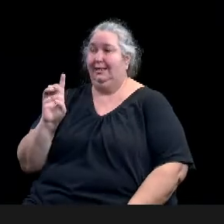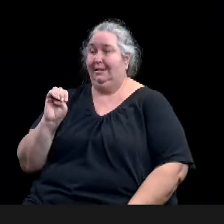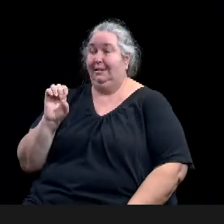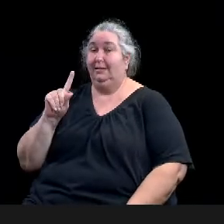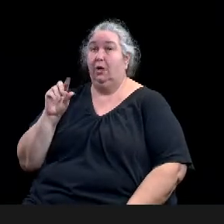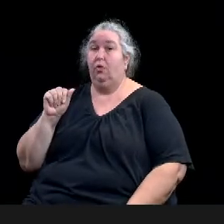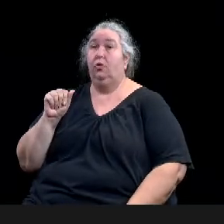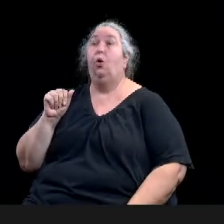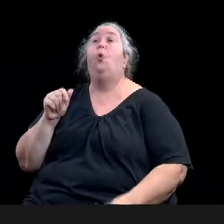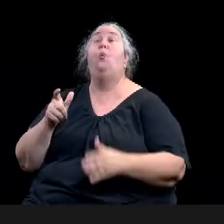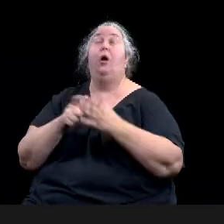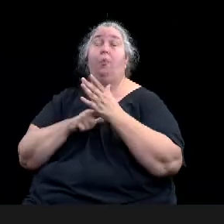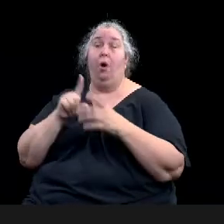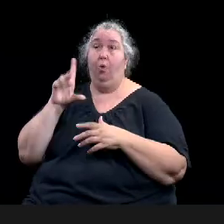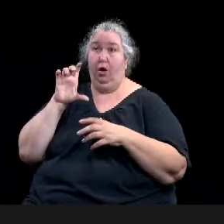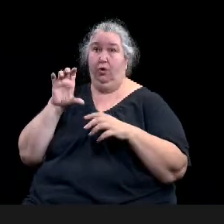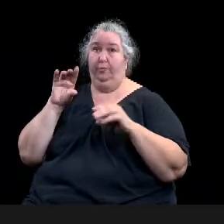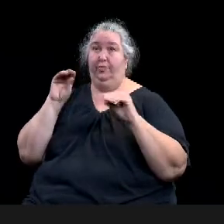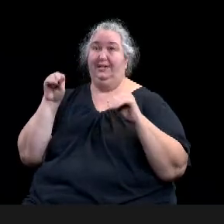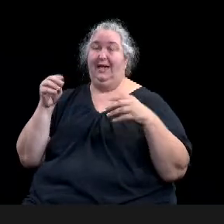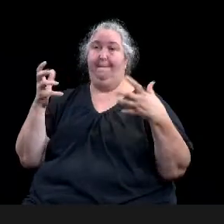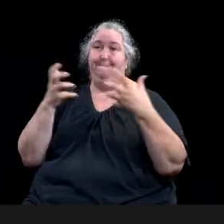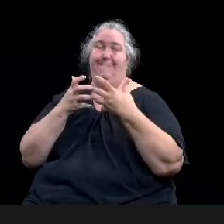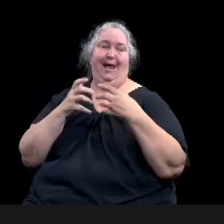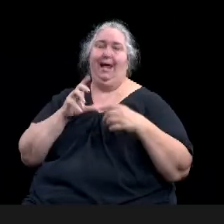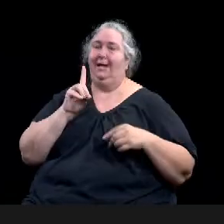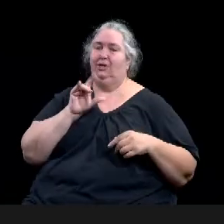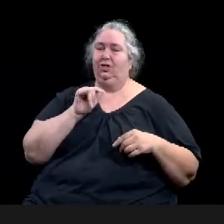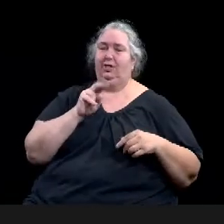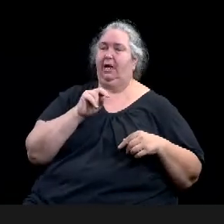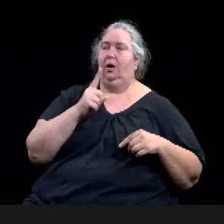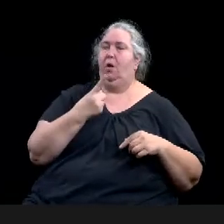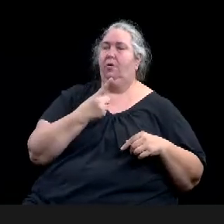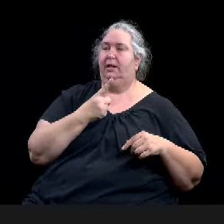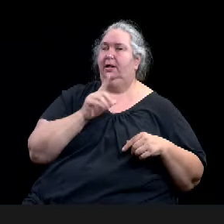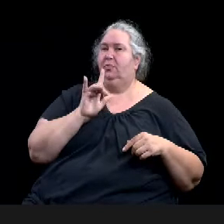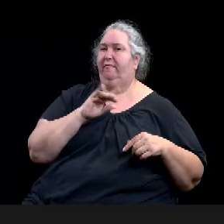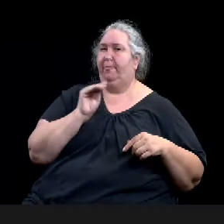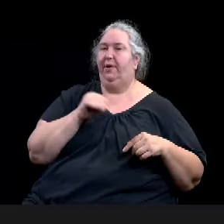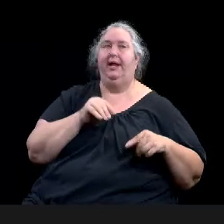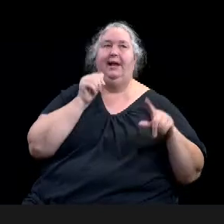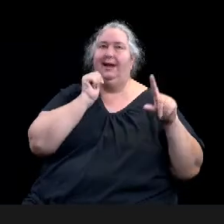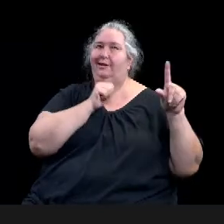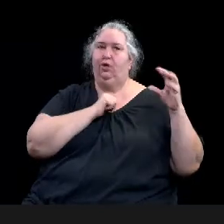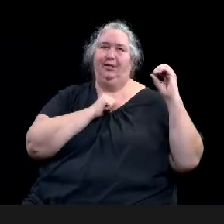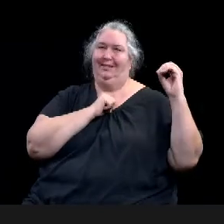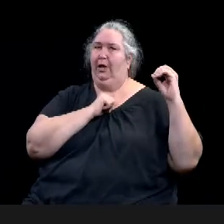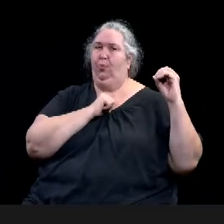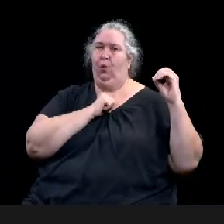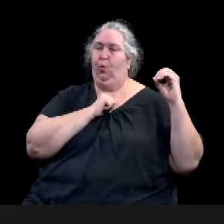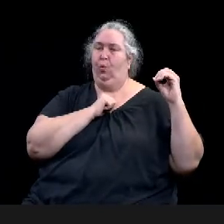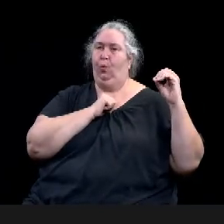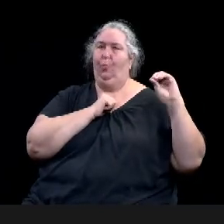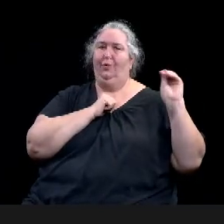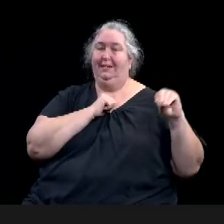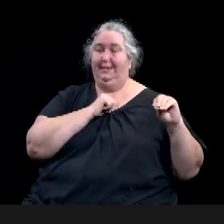match, and then the varying grant max funding levels of $10,000 and down for this particular group.